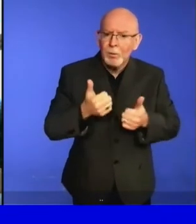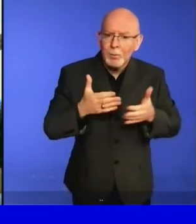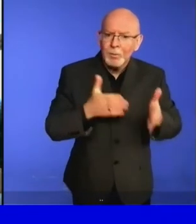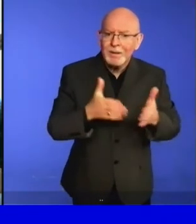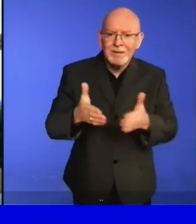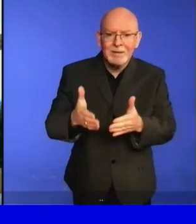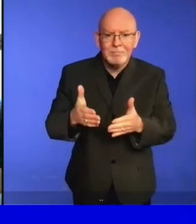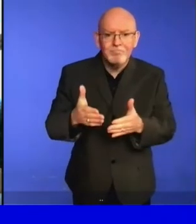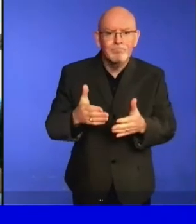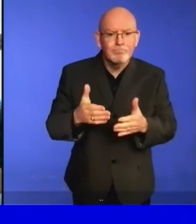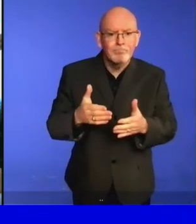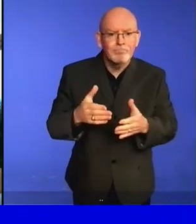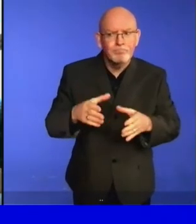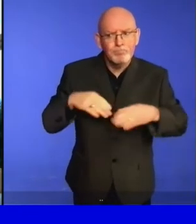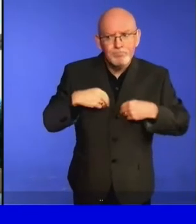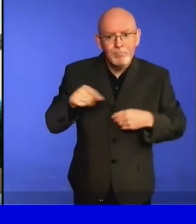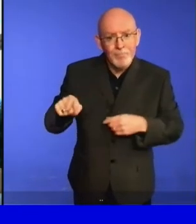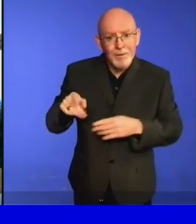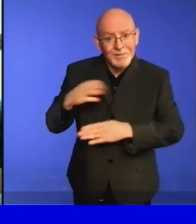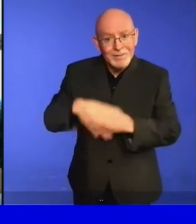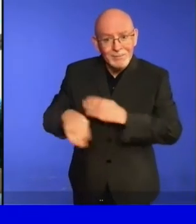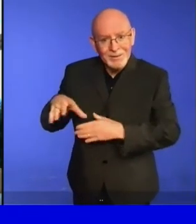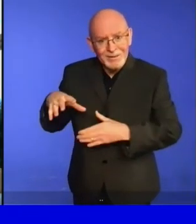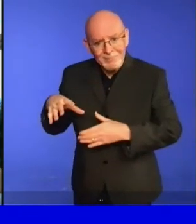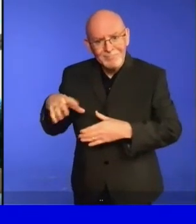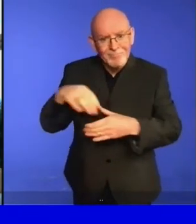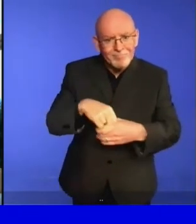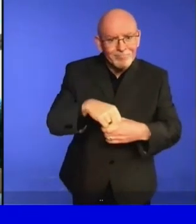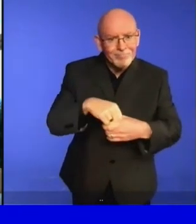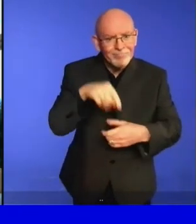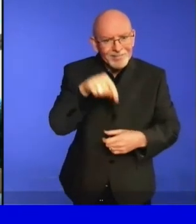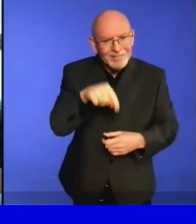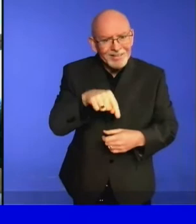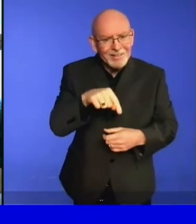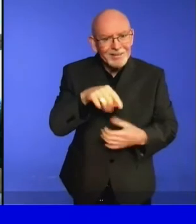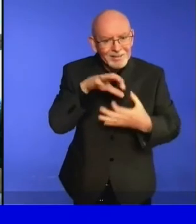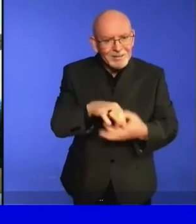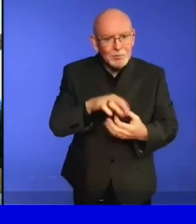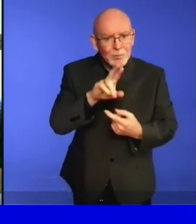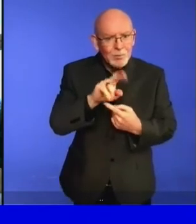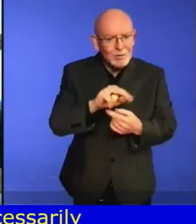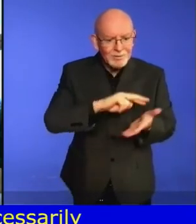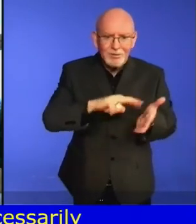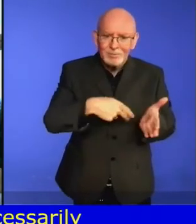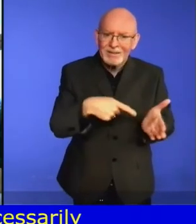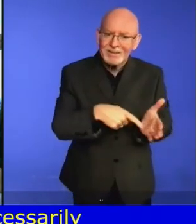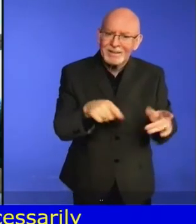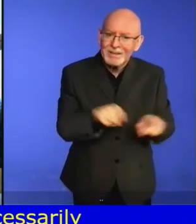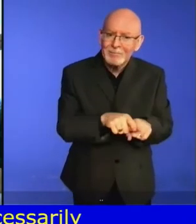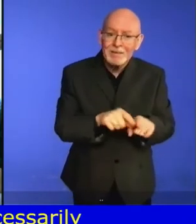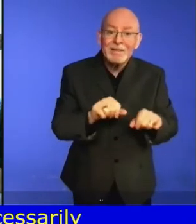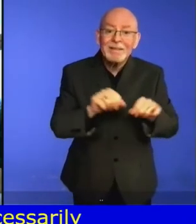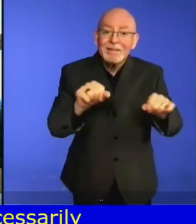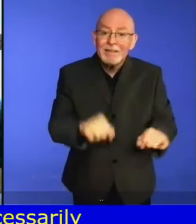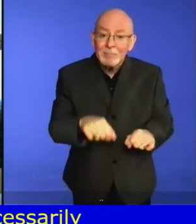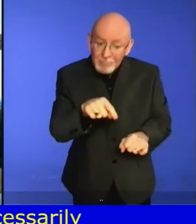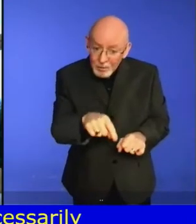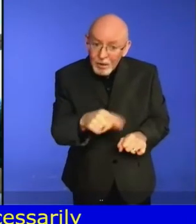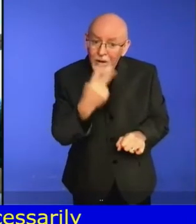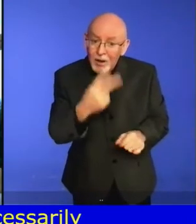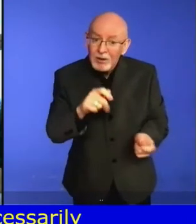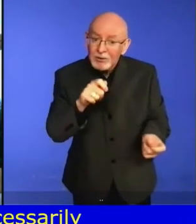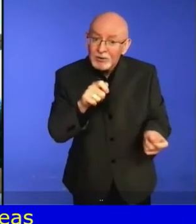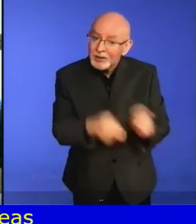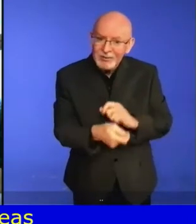We need deep systems change to ensure that new ideas actually reach the small places where